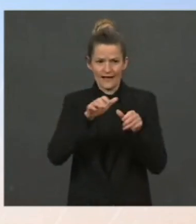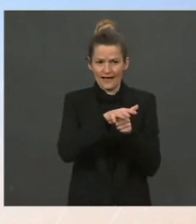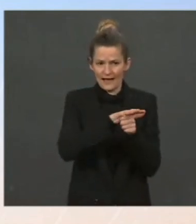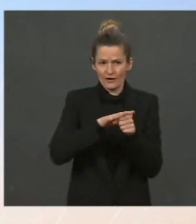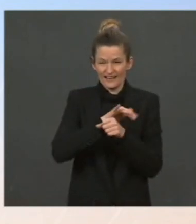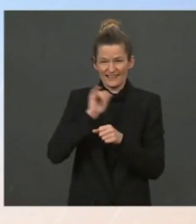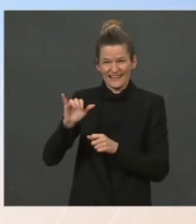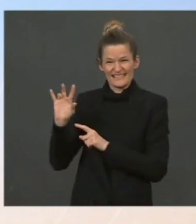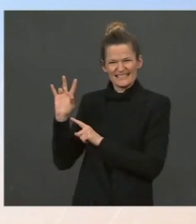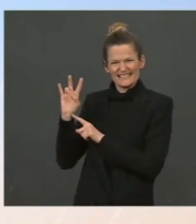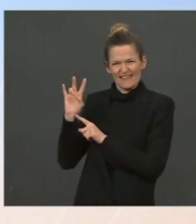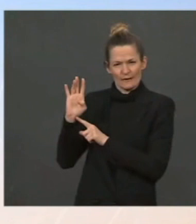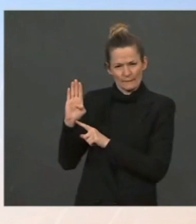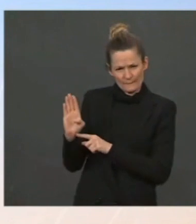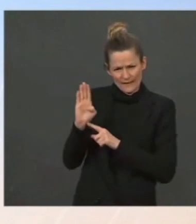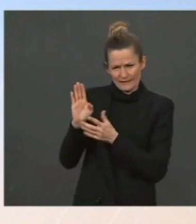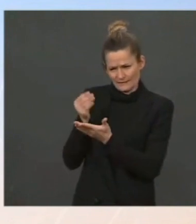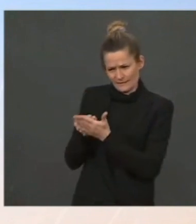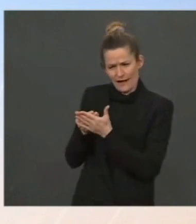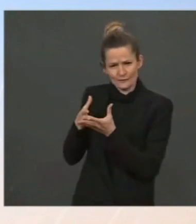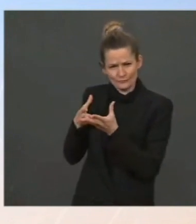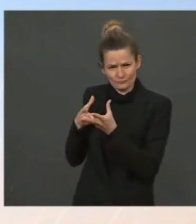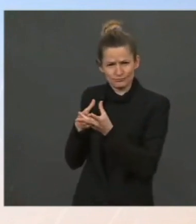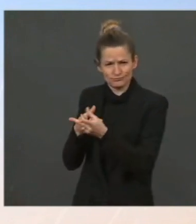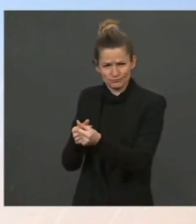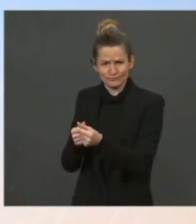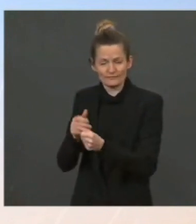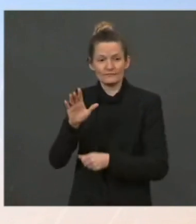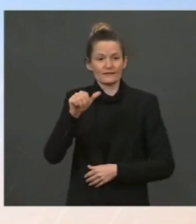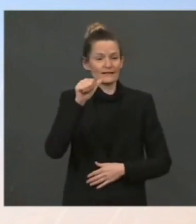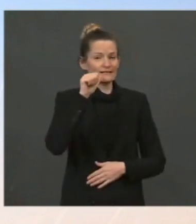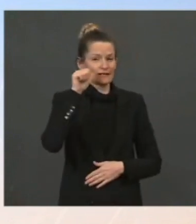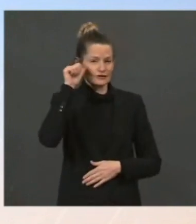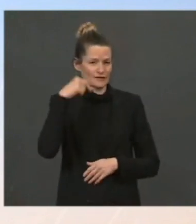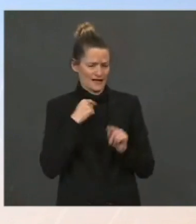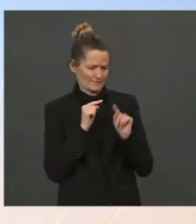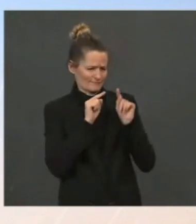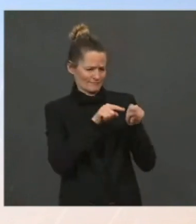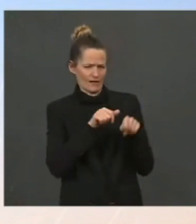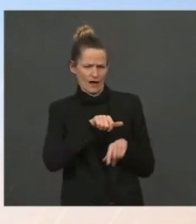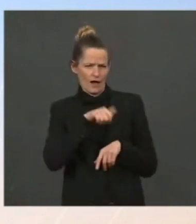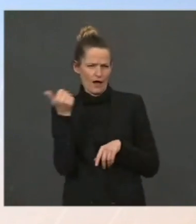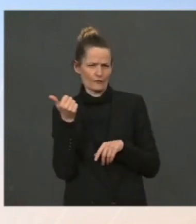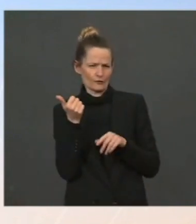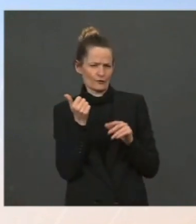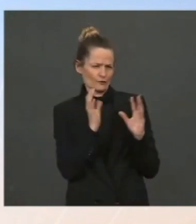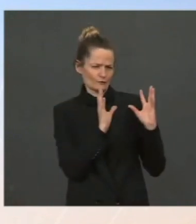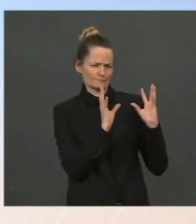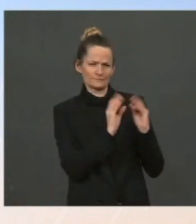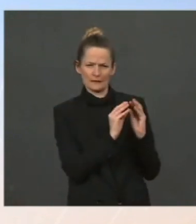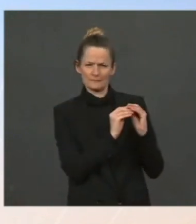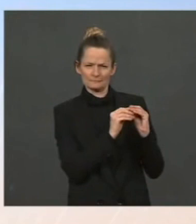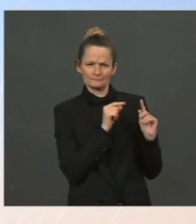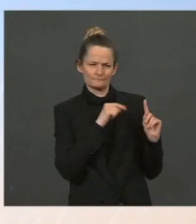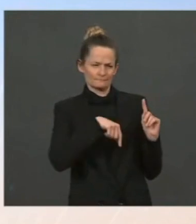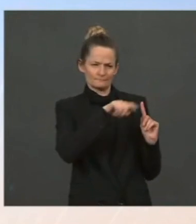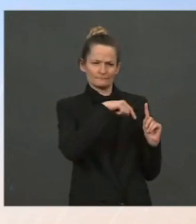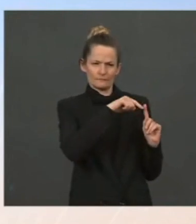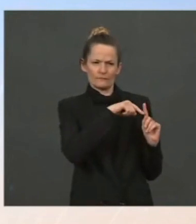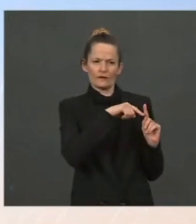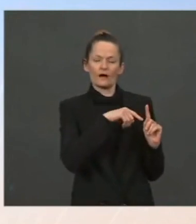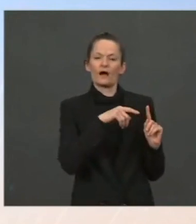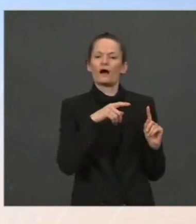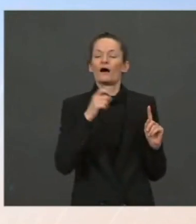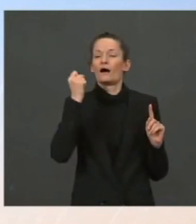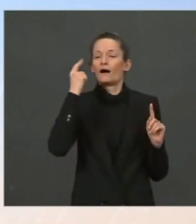supply chain. I was just in Chattanooga yesterday at a virtual, not a virtual, a ribbon cutting for a